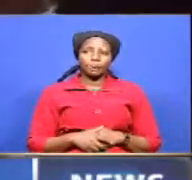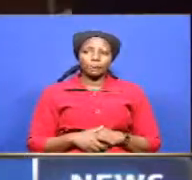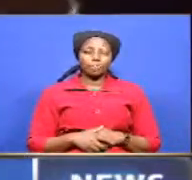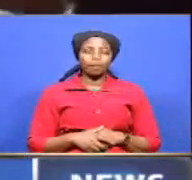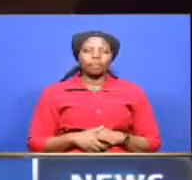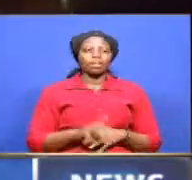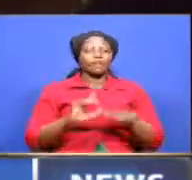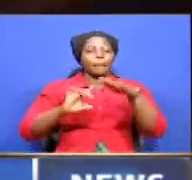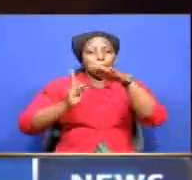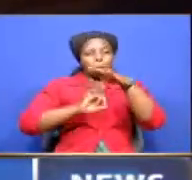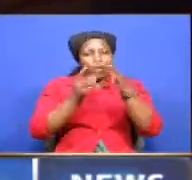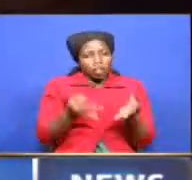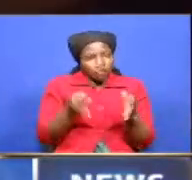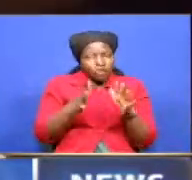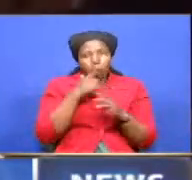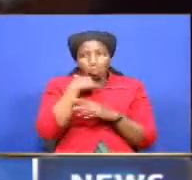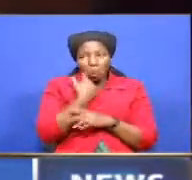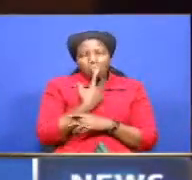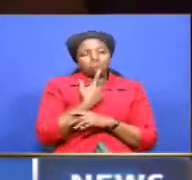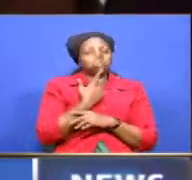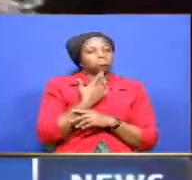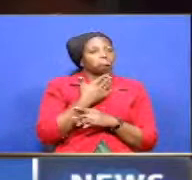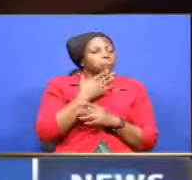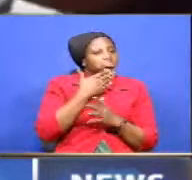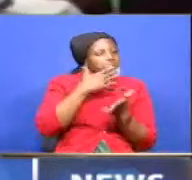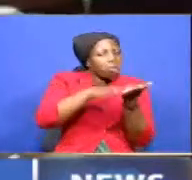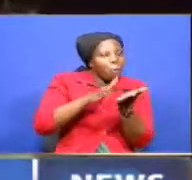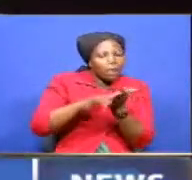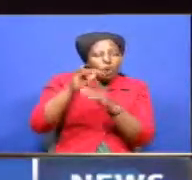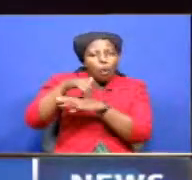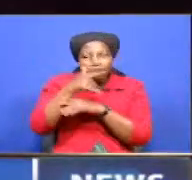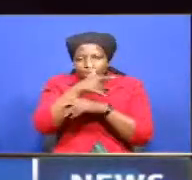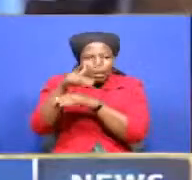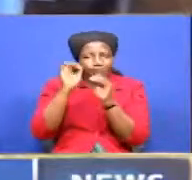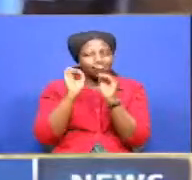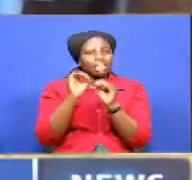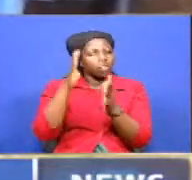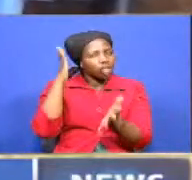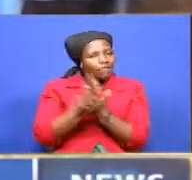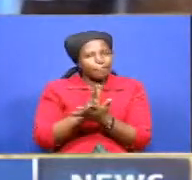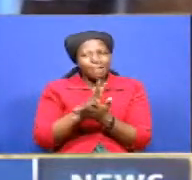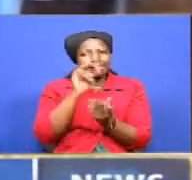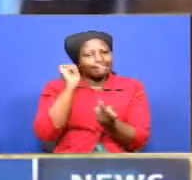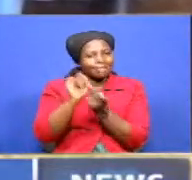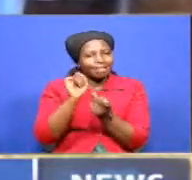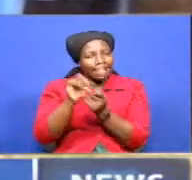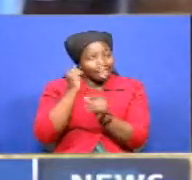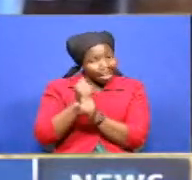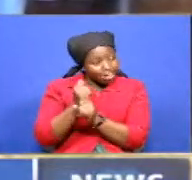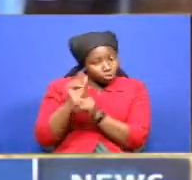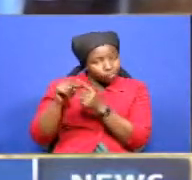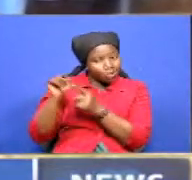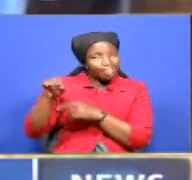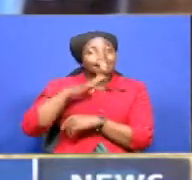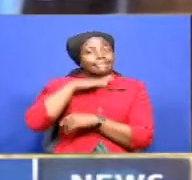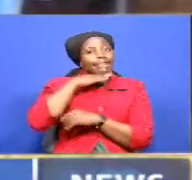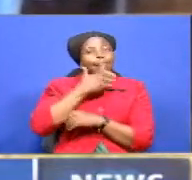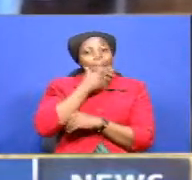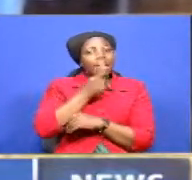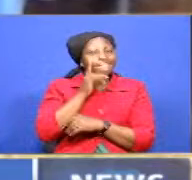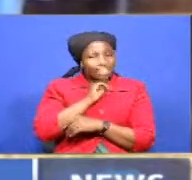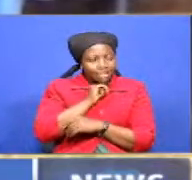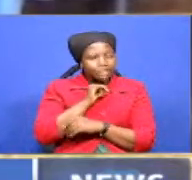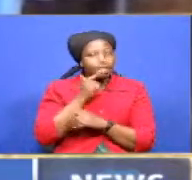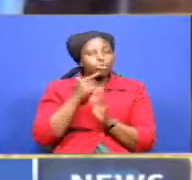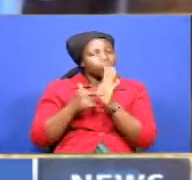Ministry officials who could not comment on camera are farming that tests were conducted on the late Ndishu, confirming that he